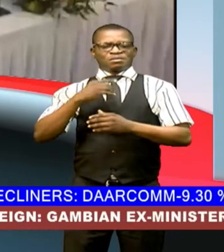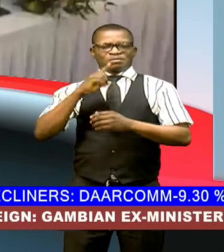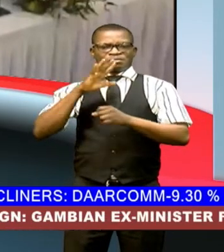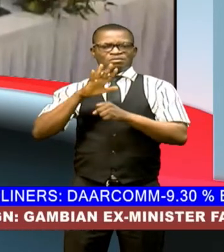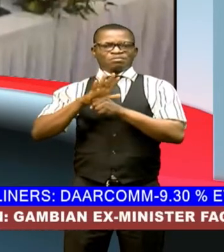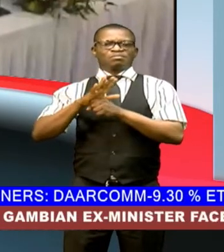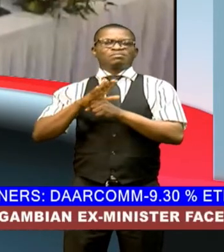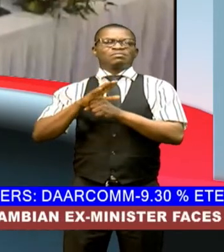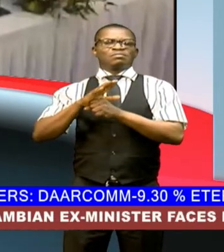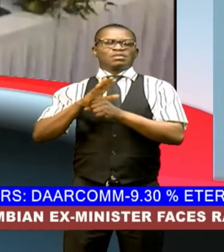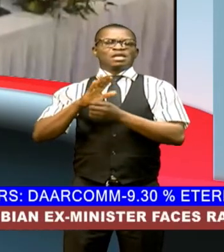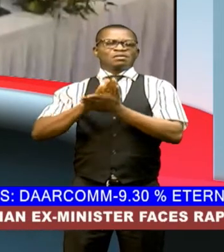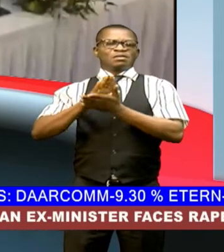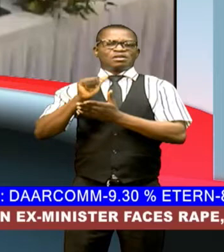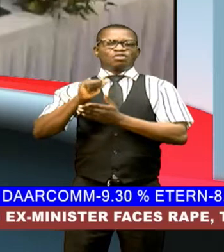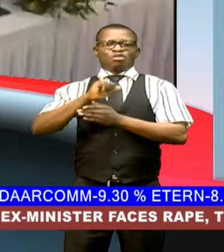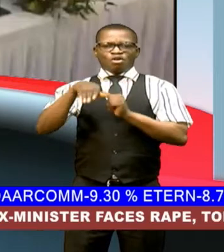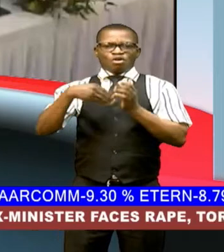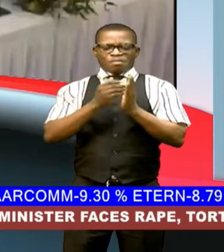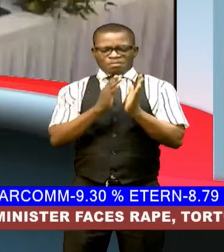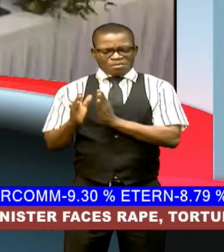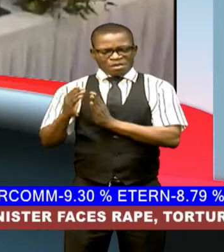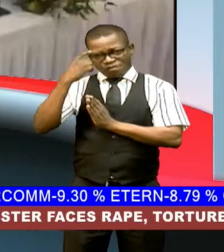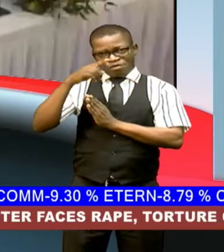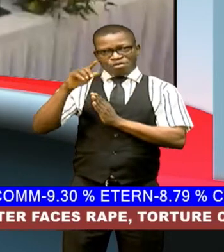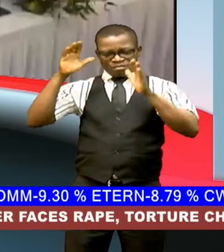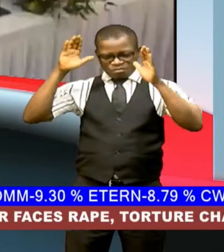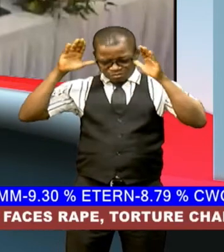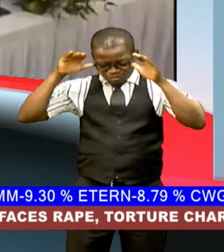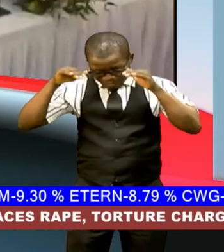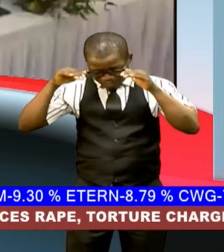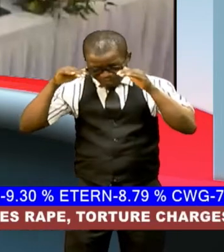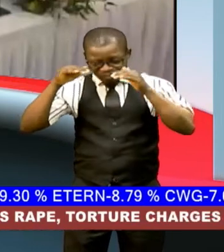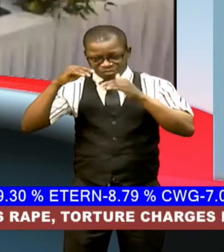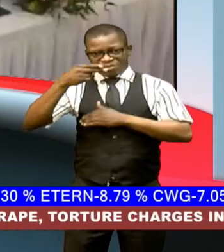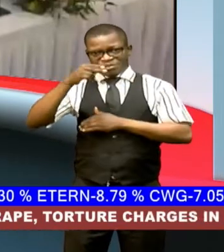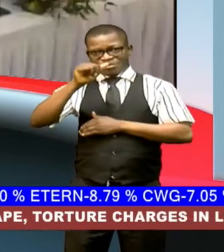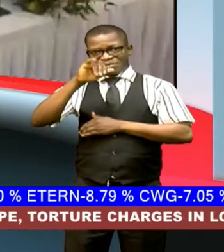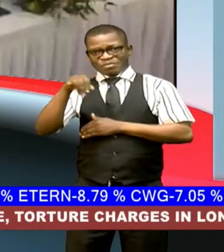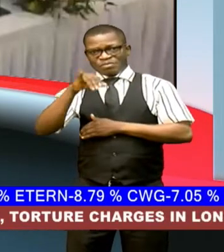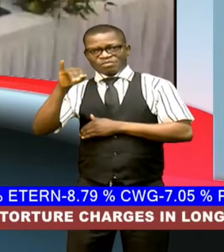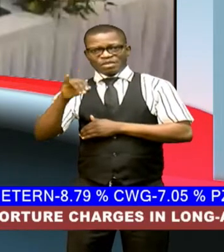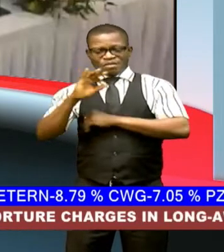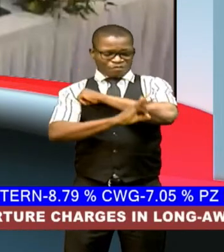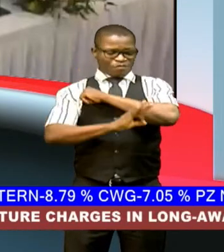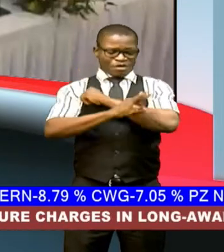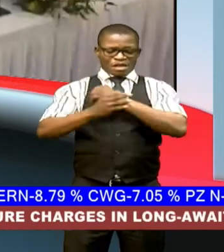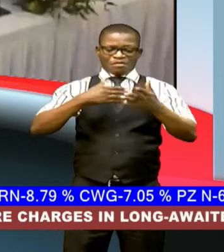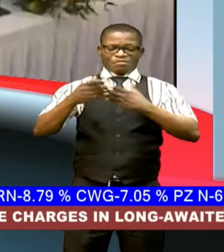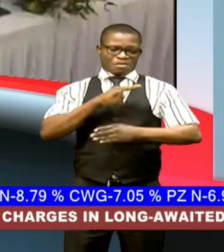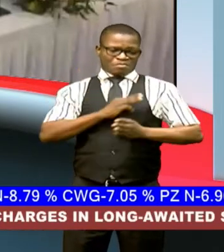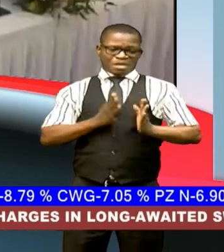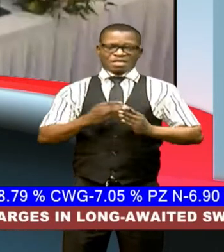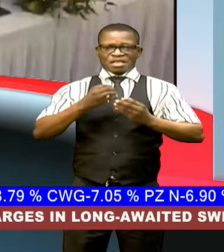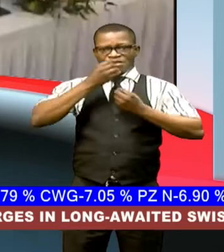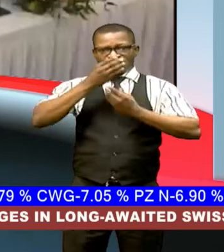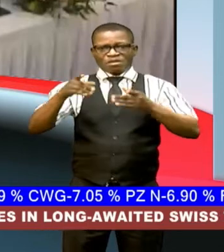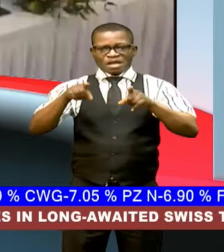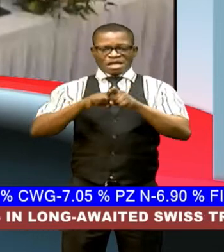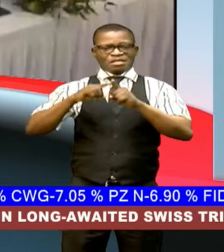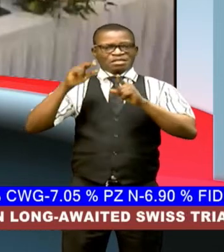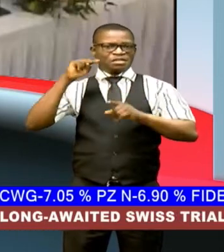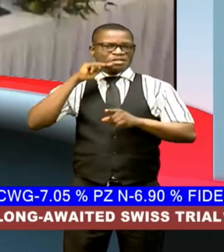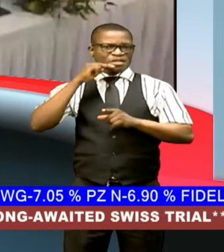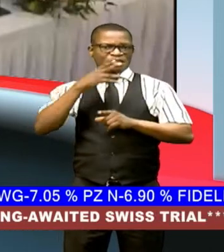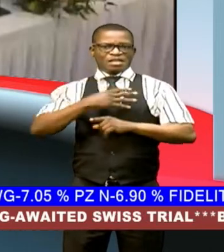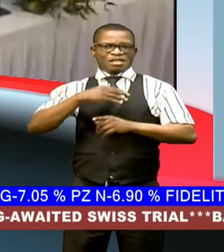improved services in this year's heart arrangements the foreign minister's foreign affairs minister stated this as nigeria and saudi